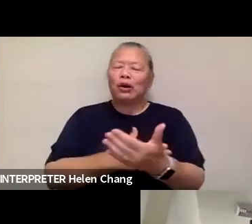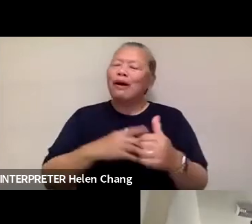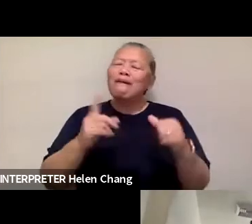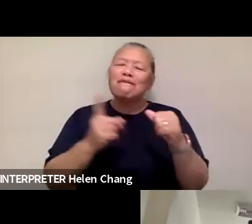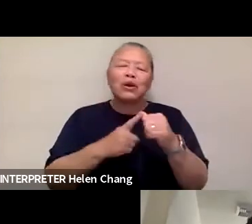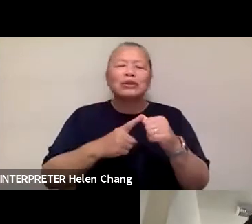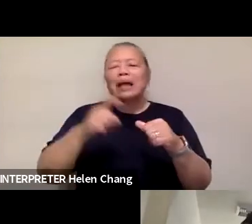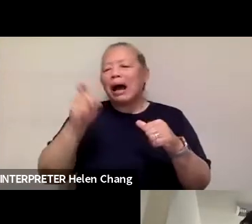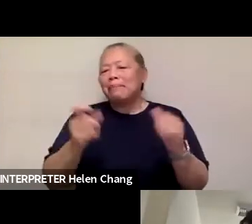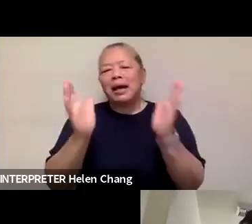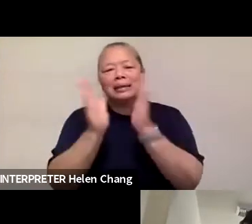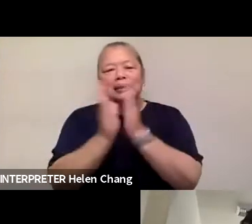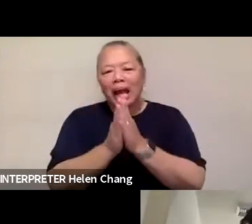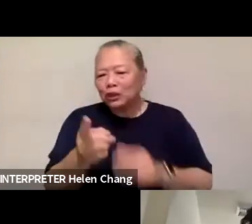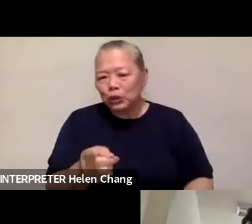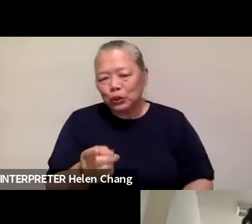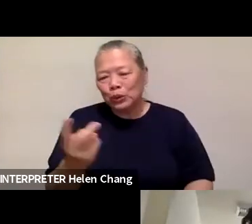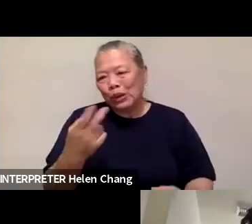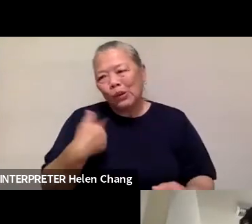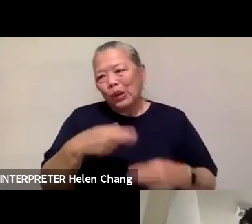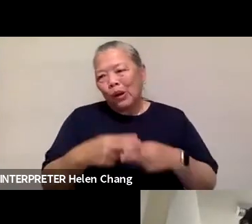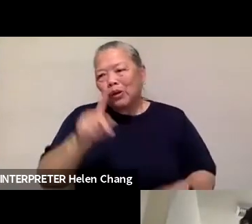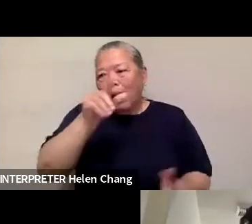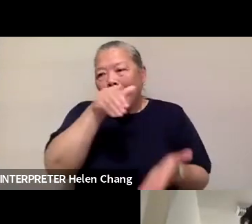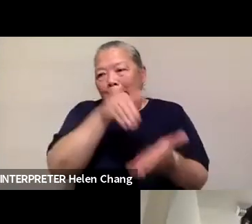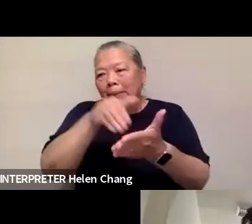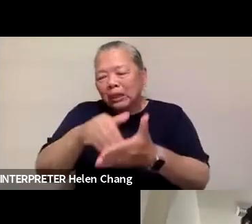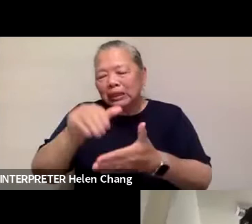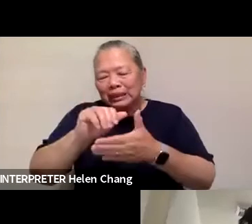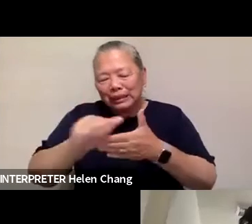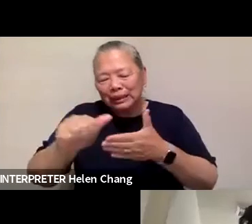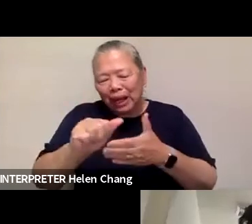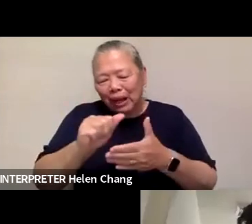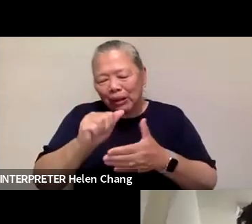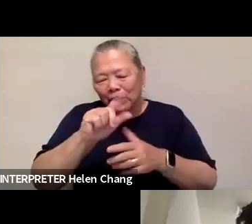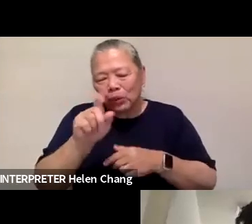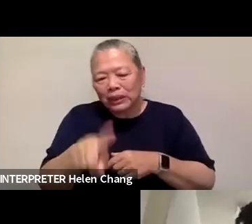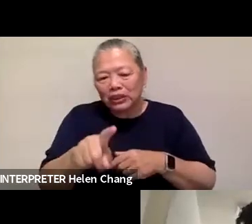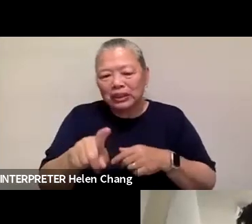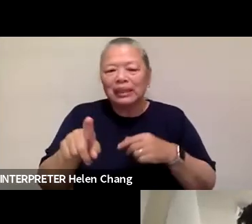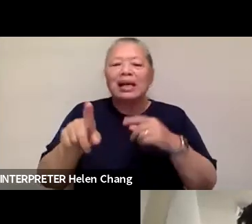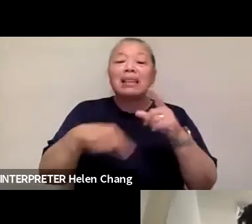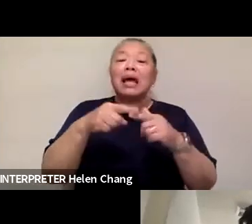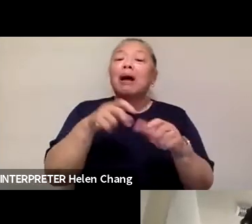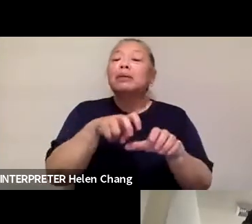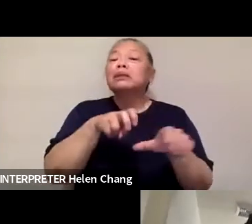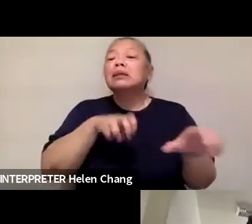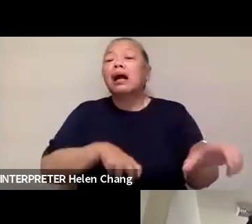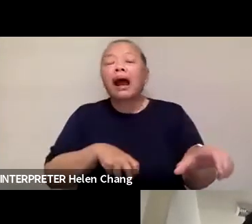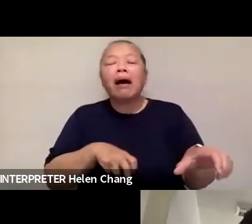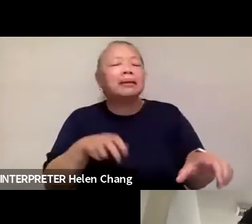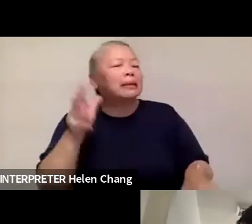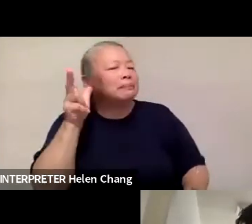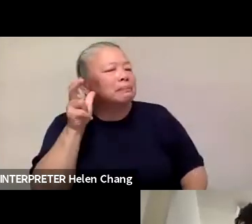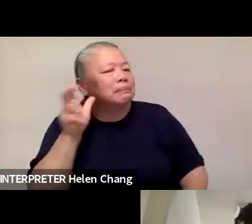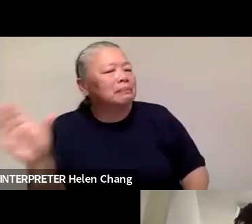asking you all the million dollar questions. So I'm going to stack two and then I'm going to slide out and have the pleasure of eavesdropping with all of you tonight.